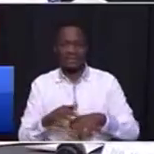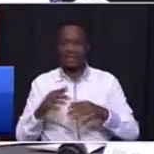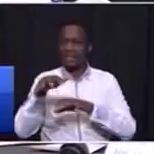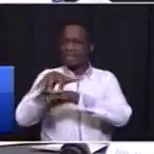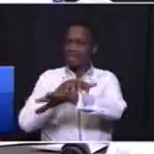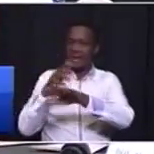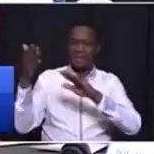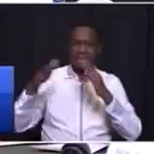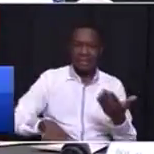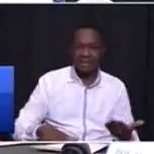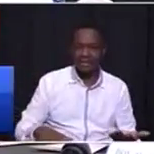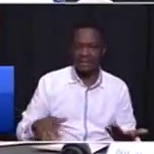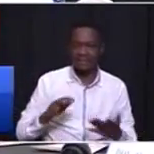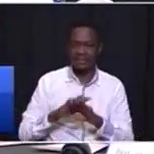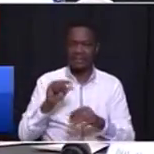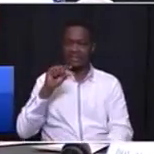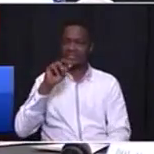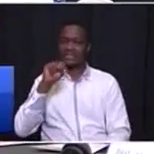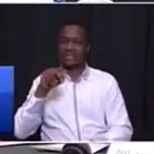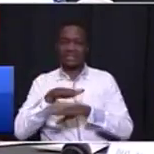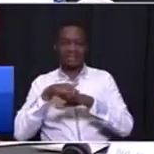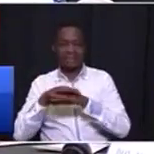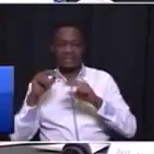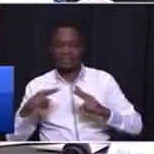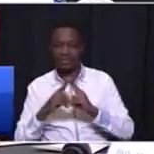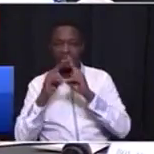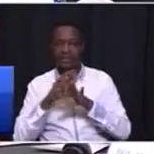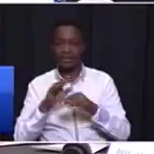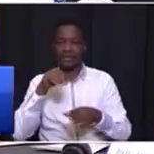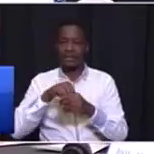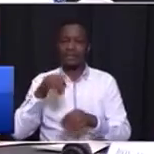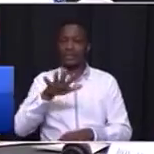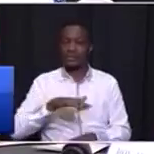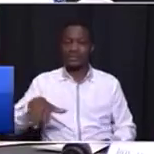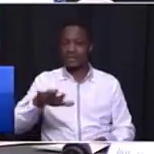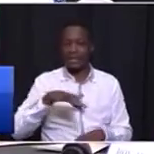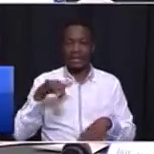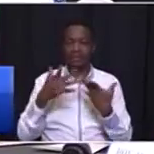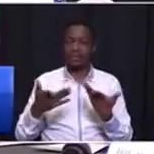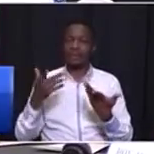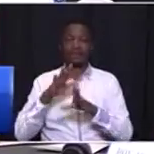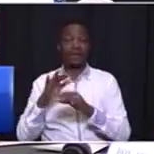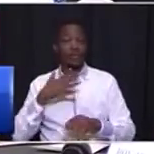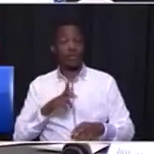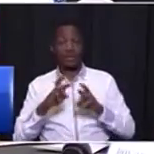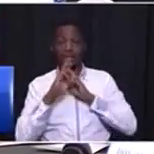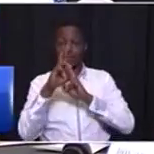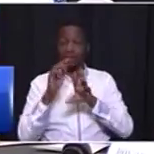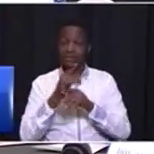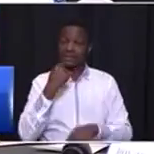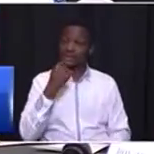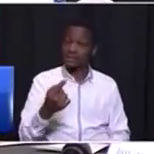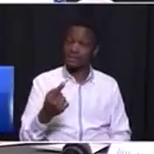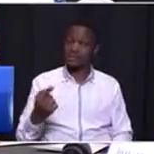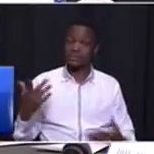as I said, gender-based violence. In these areas, I want a report that says, how is every